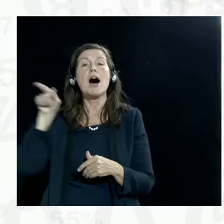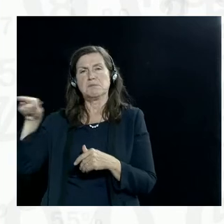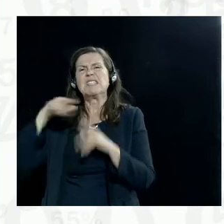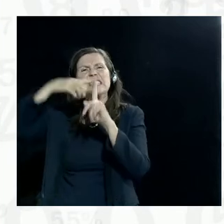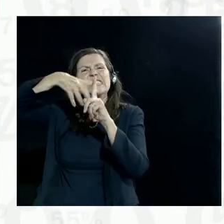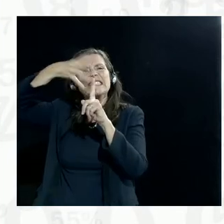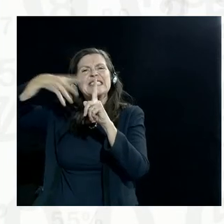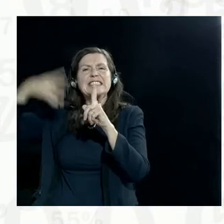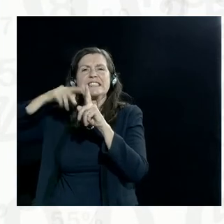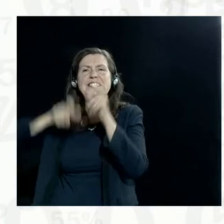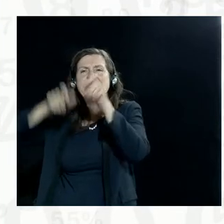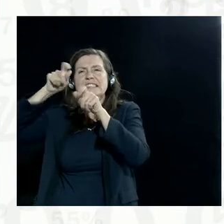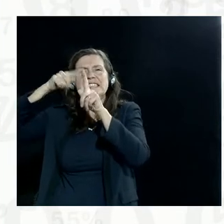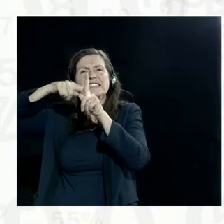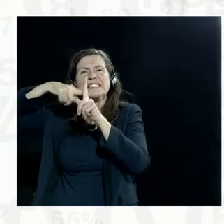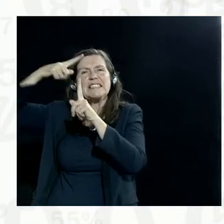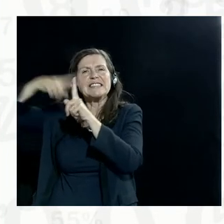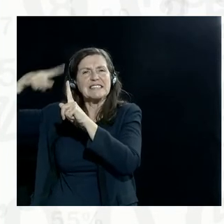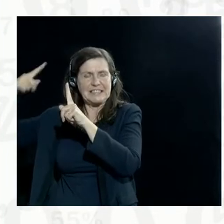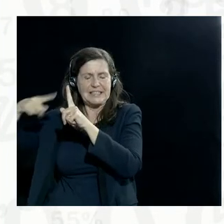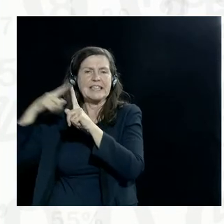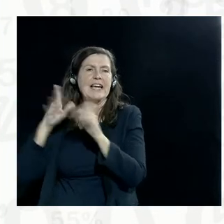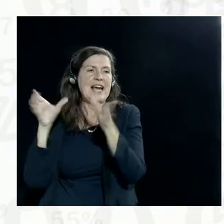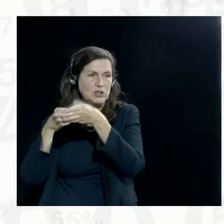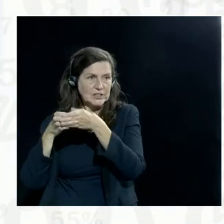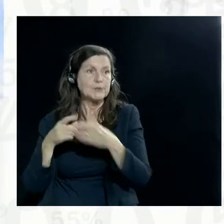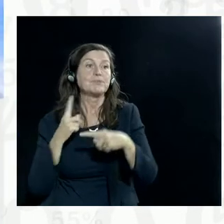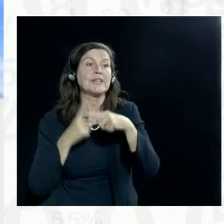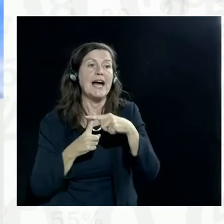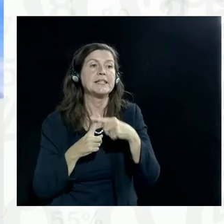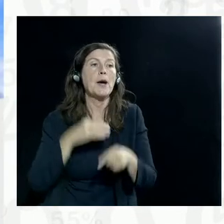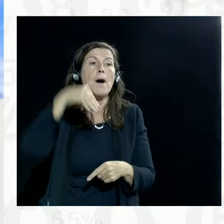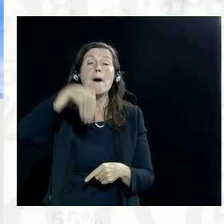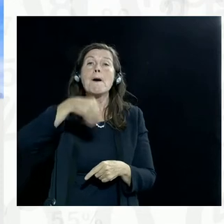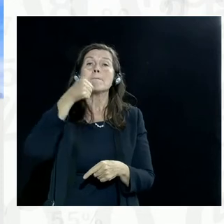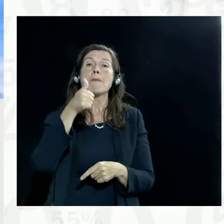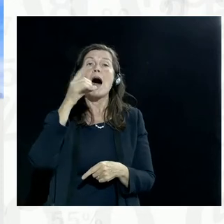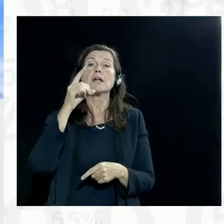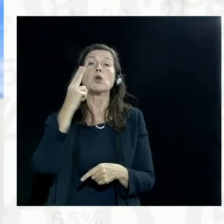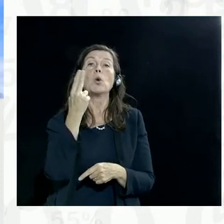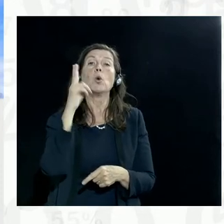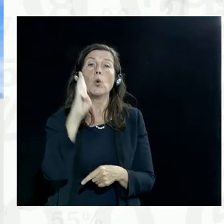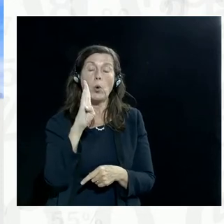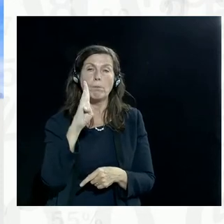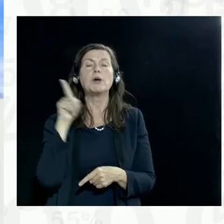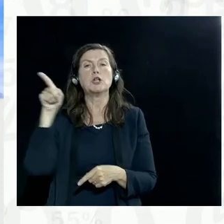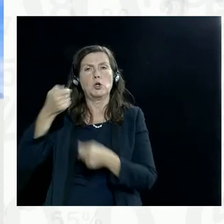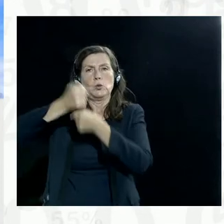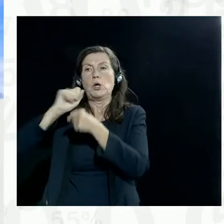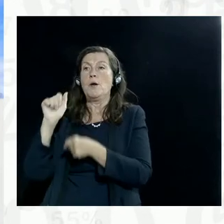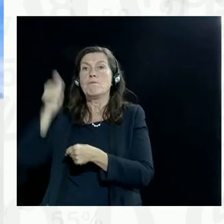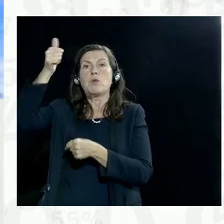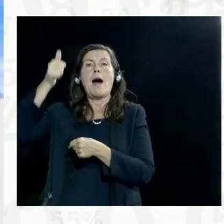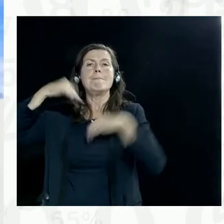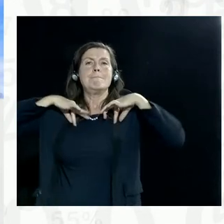from Mauritius by Dudesha Madhub. She is data protection commissioner at the prime minister's office. Hello,